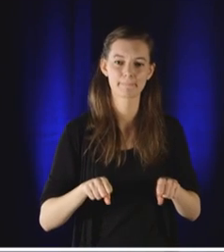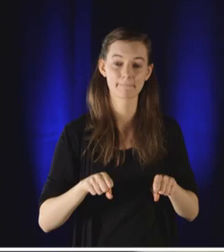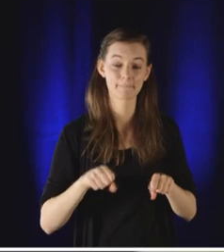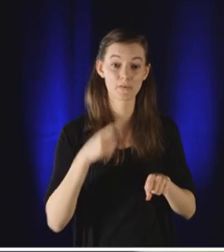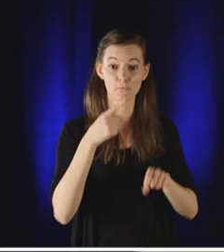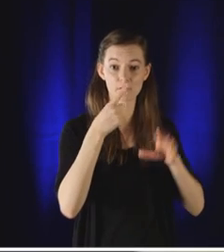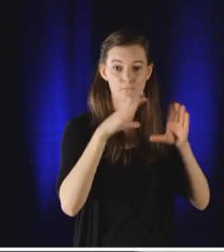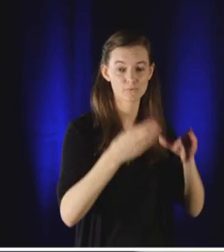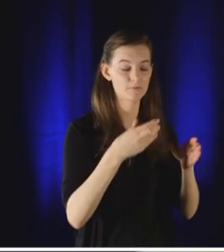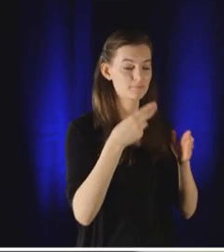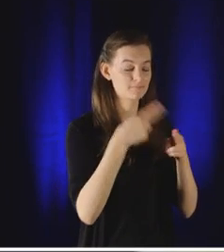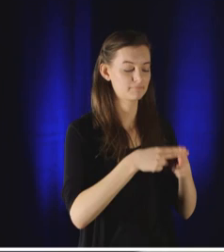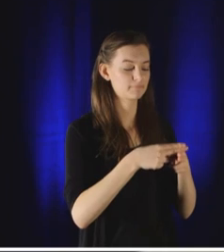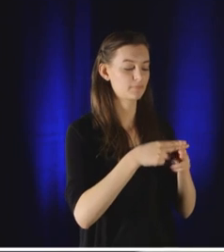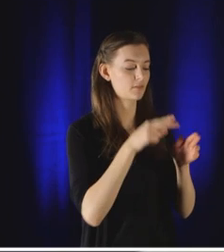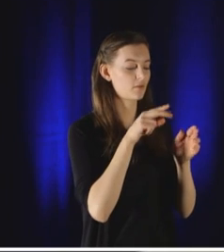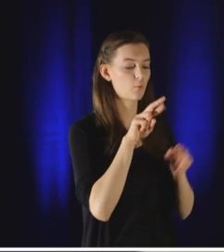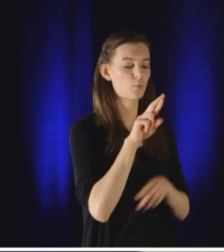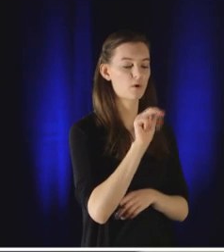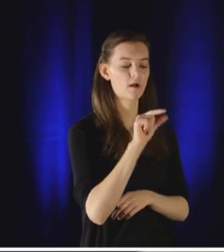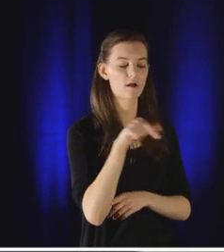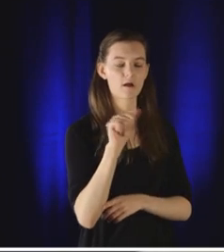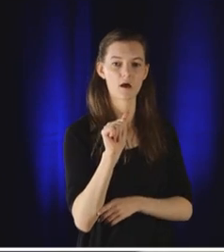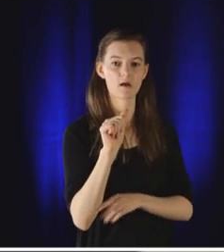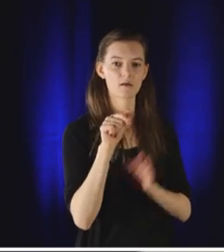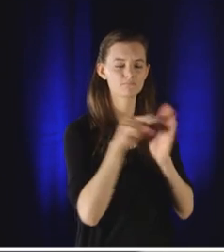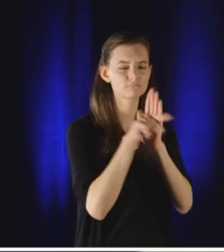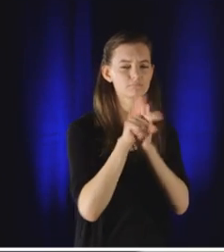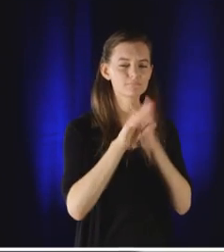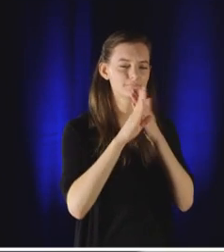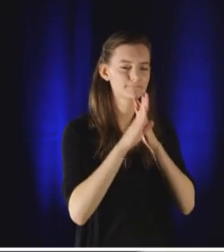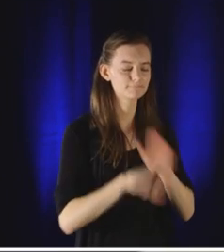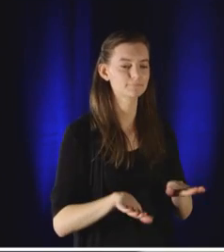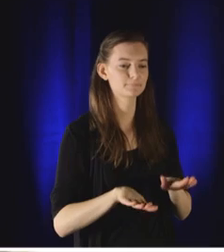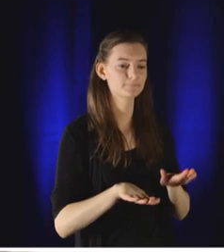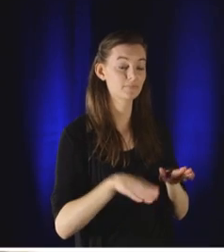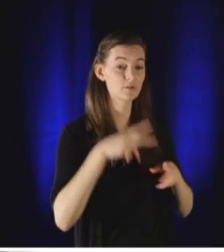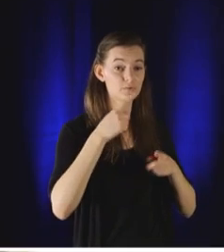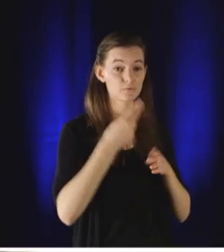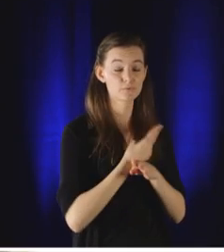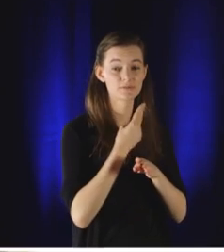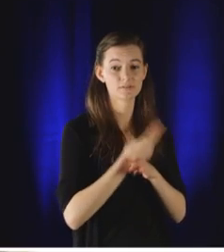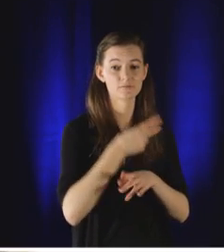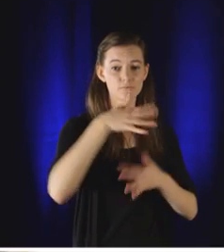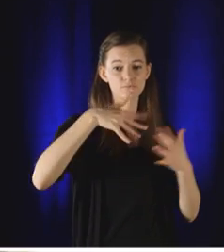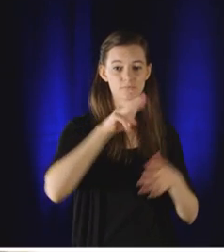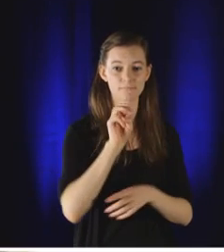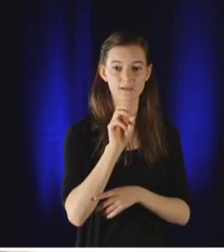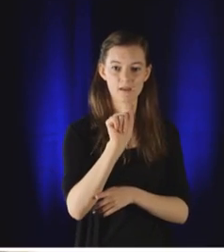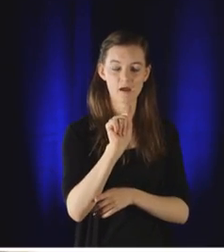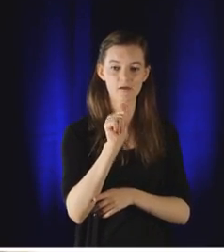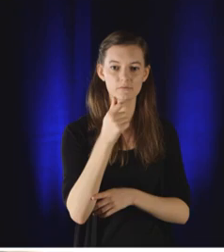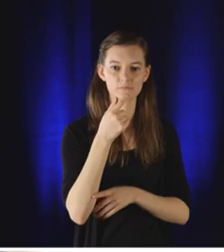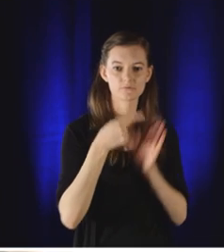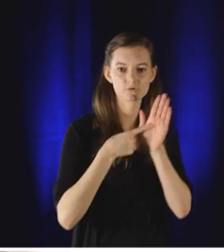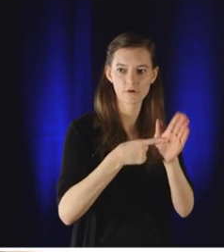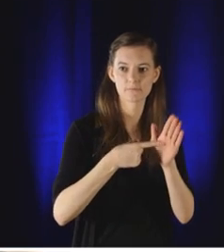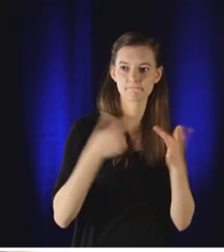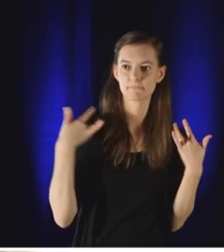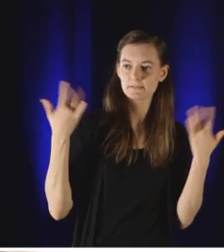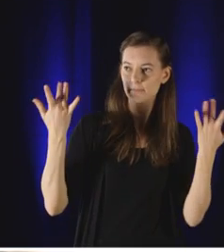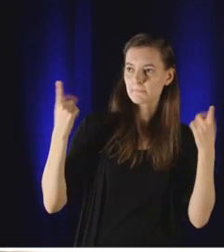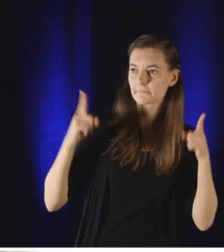And groups like Raqqa is being slaughtered silently are using social media to show the world what's happening to their cities under ISIS,